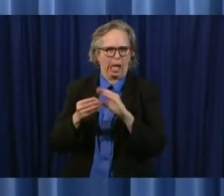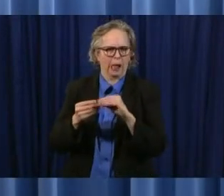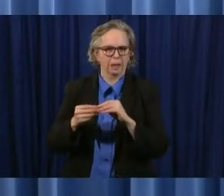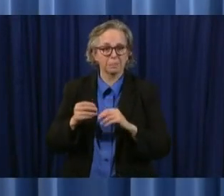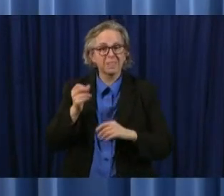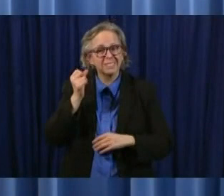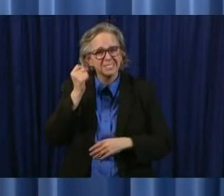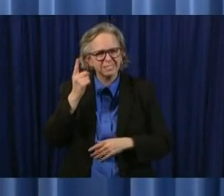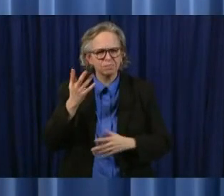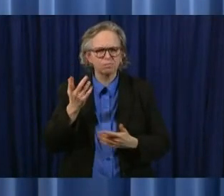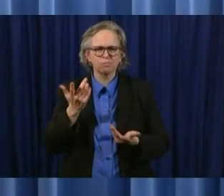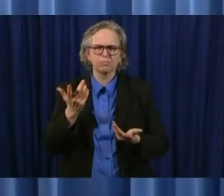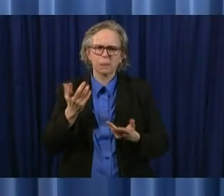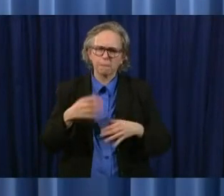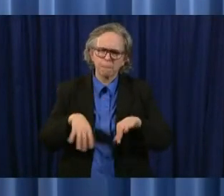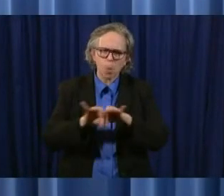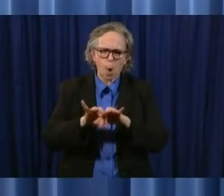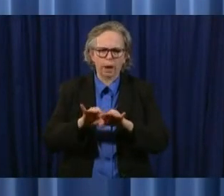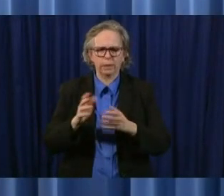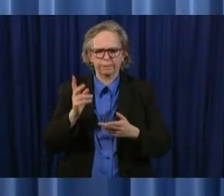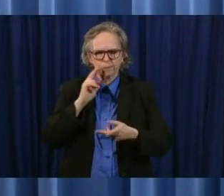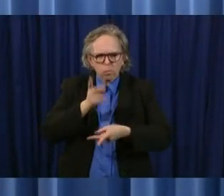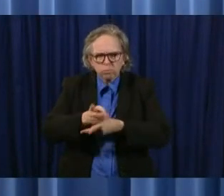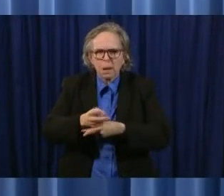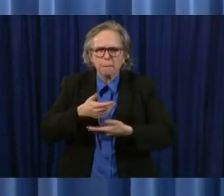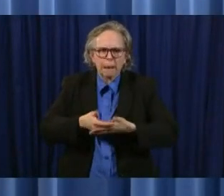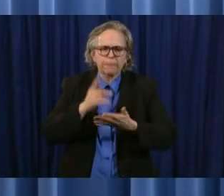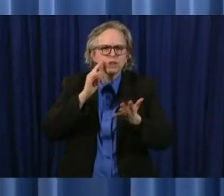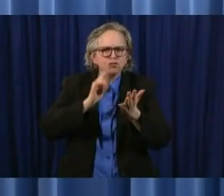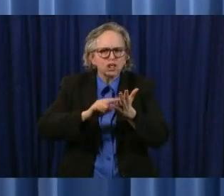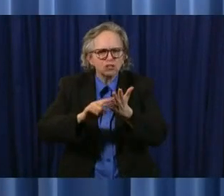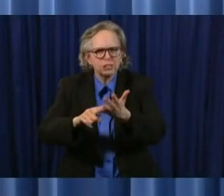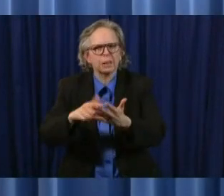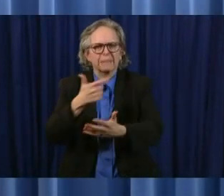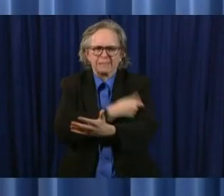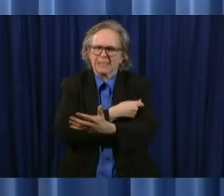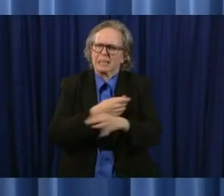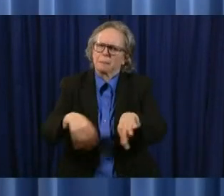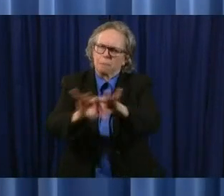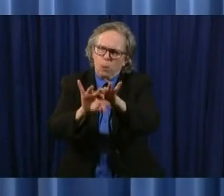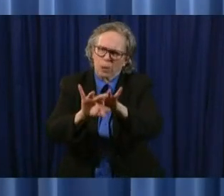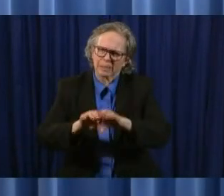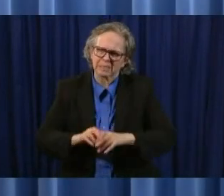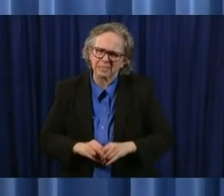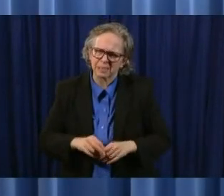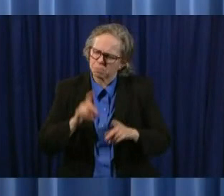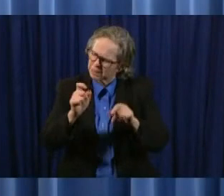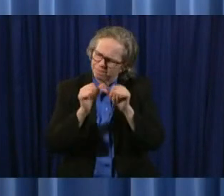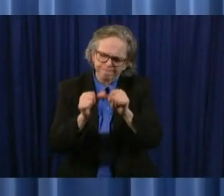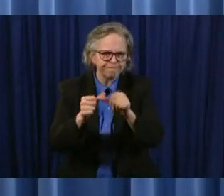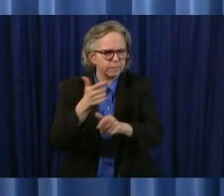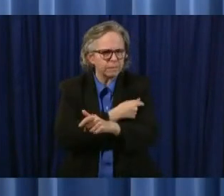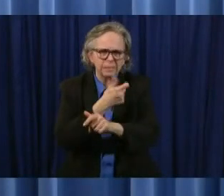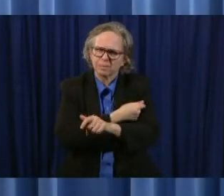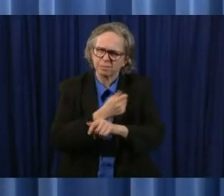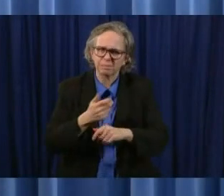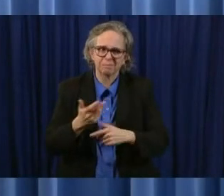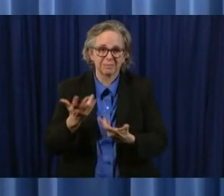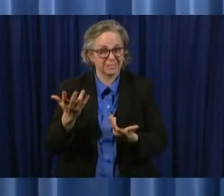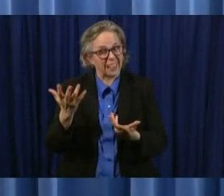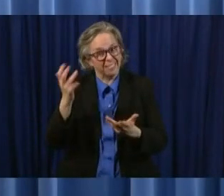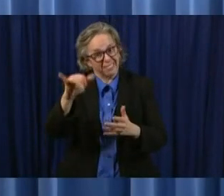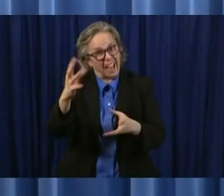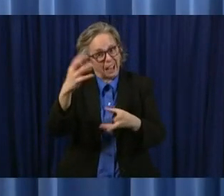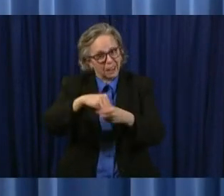checkup etc and that has included uh i'm sure vaccines and so